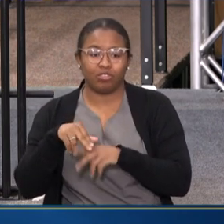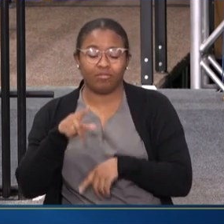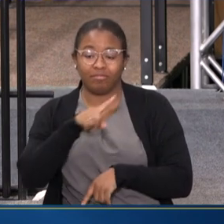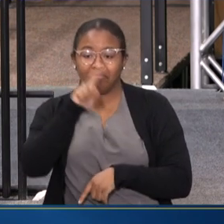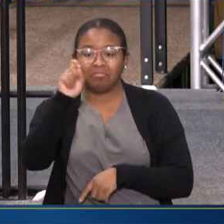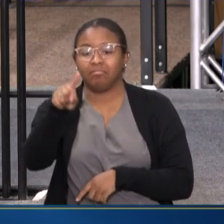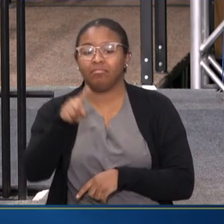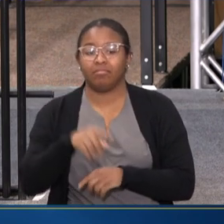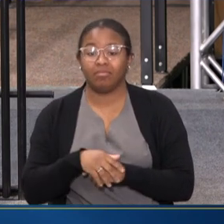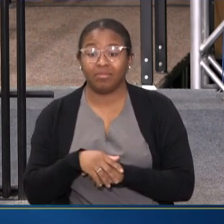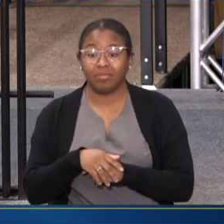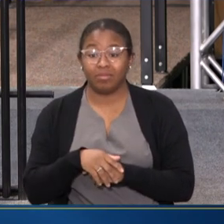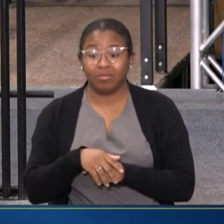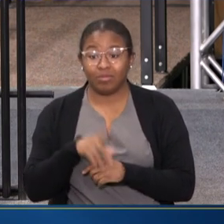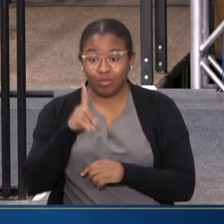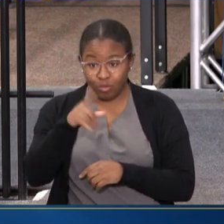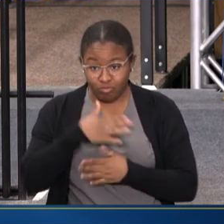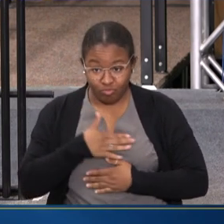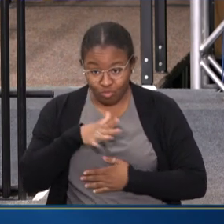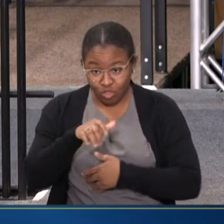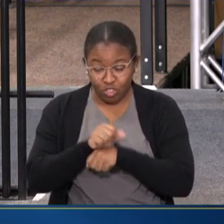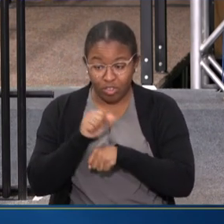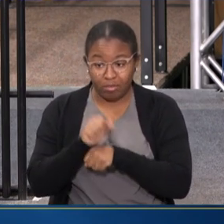QUESTION, DO YOU LIKE YOUR JOB?